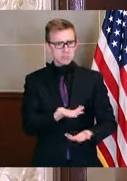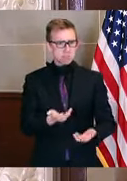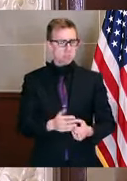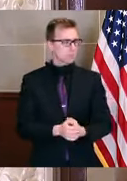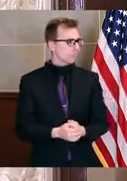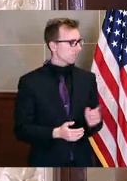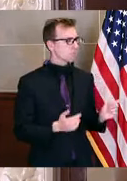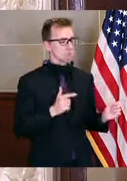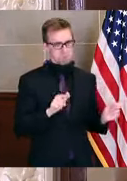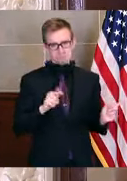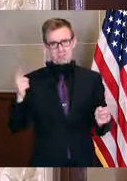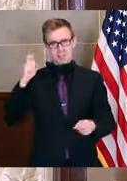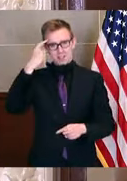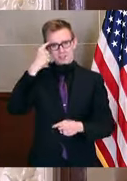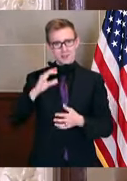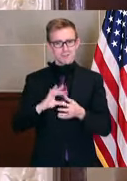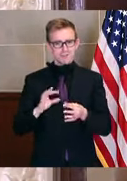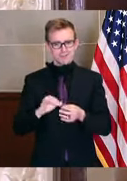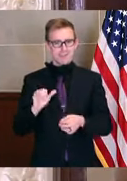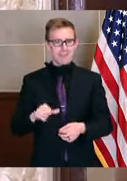I'll pass it on to the governor.